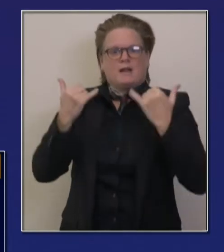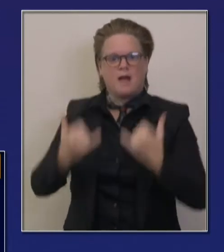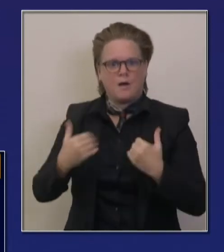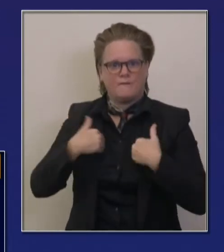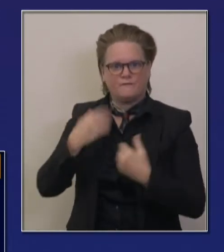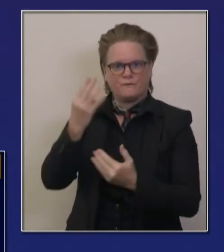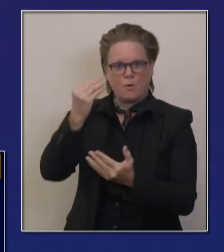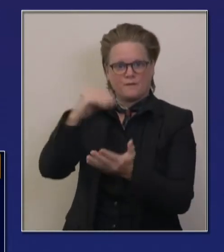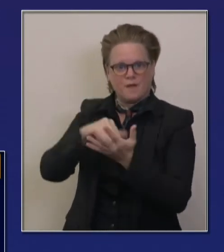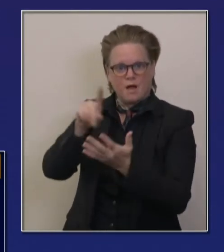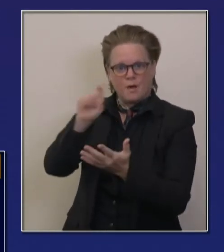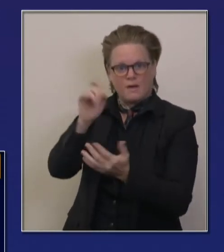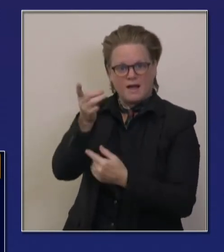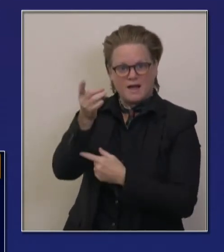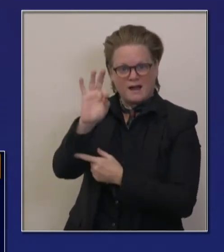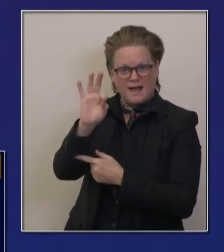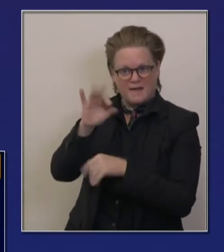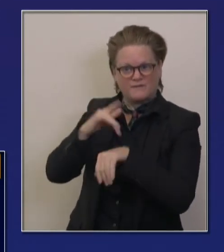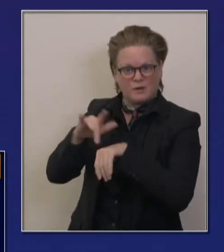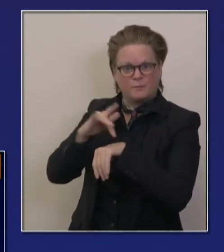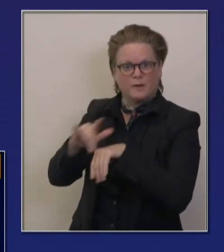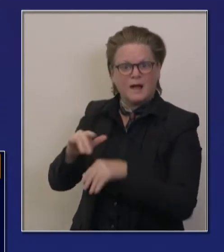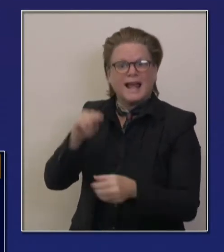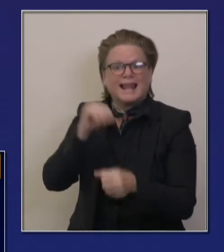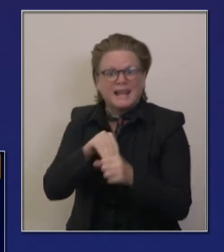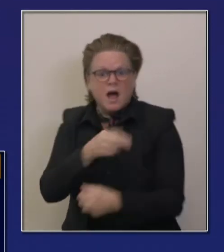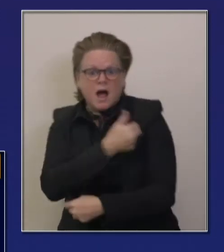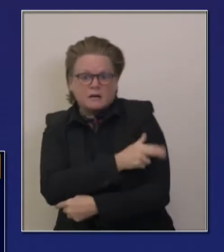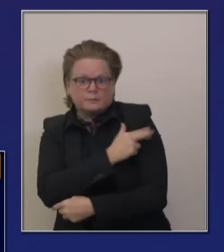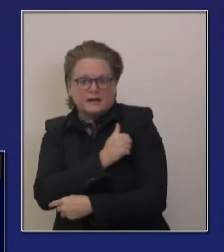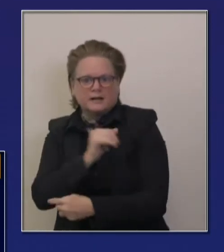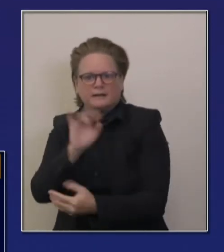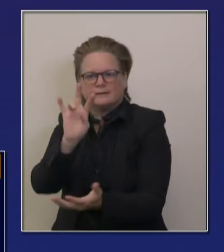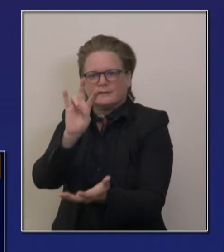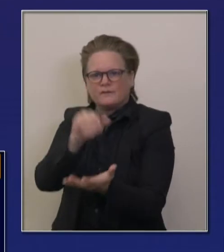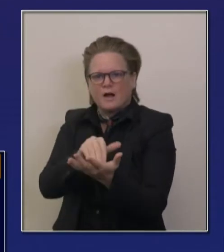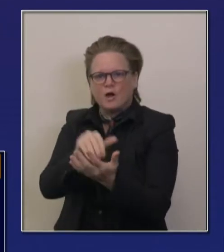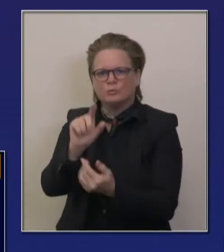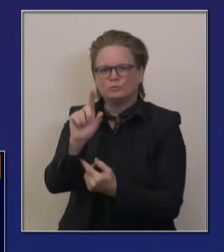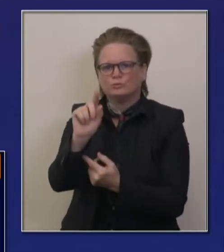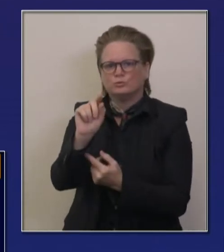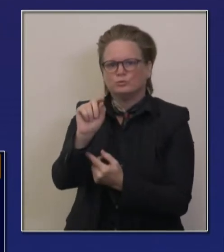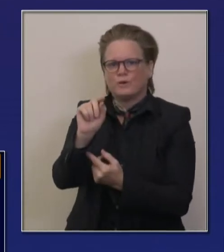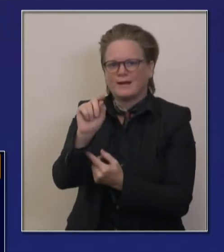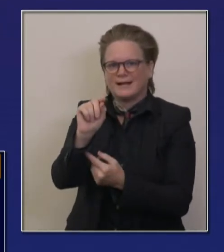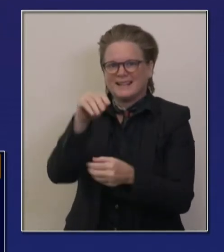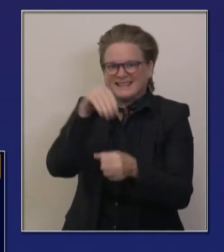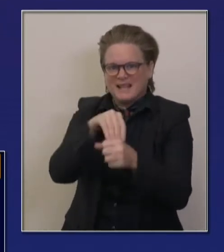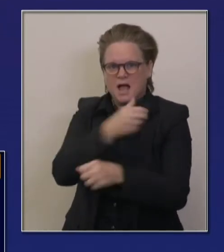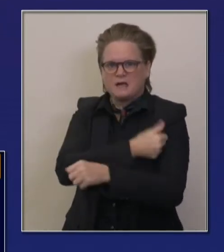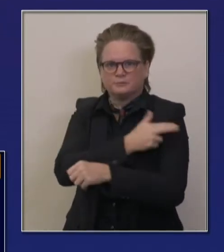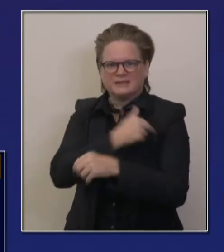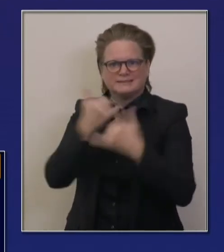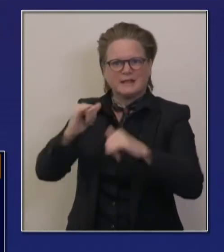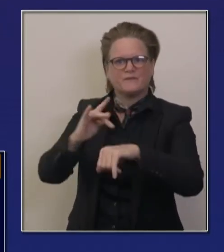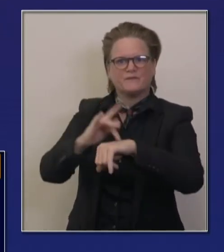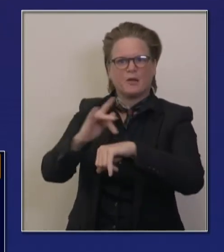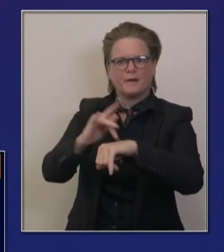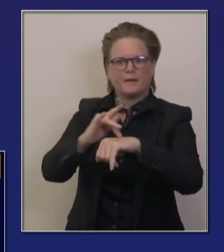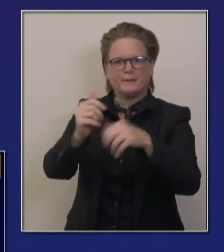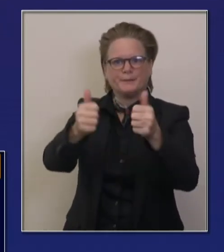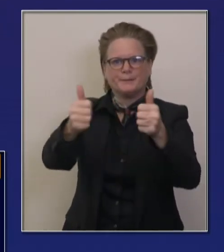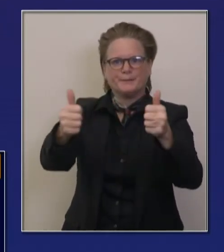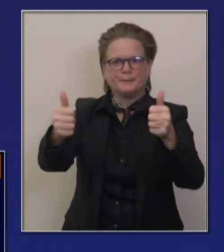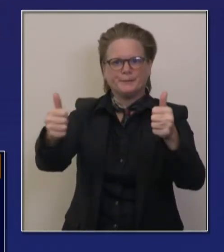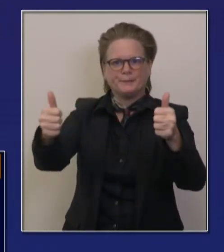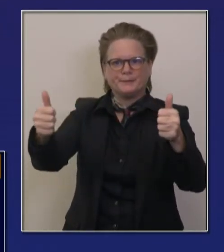we were in the beginning of this pandemic, both on PPE and on ventilators, and our capacity to turn